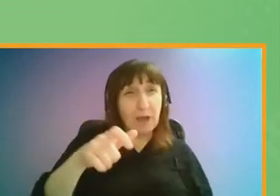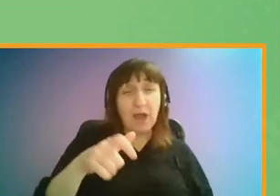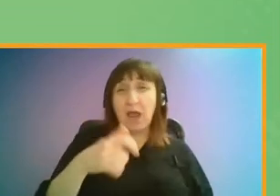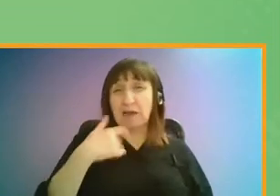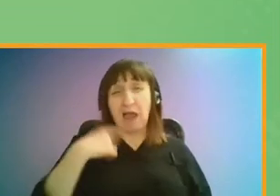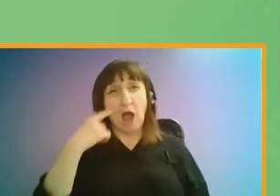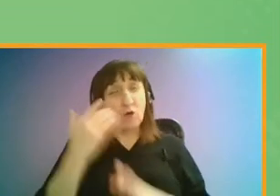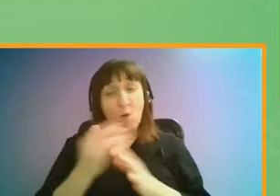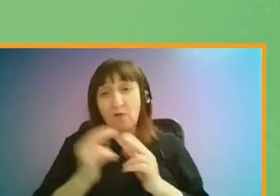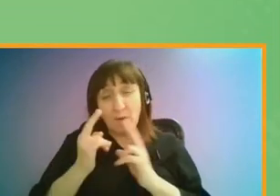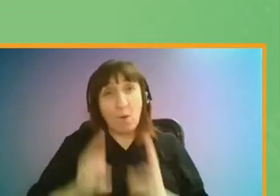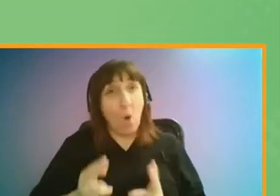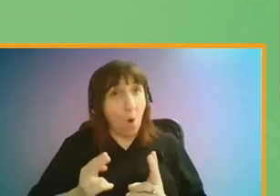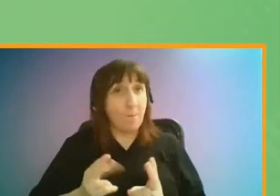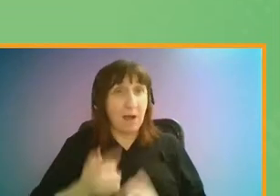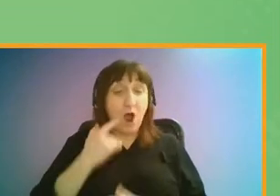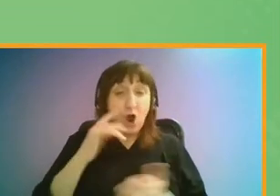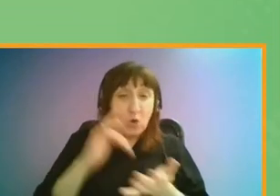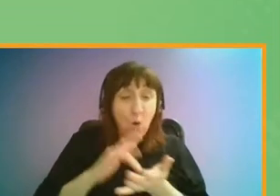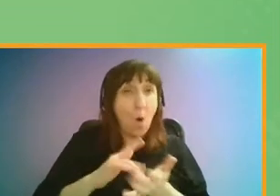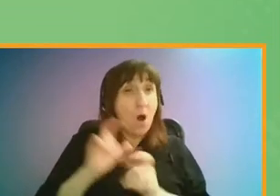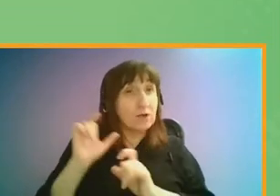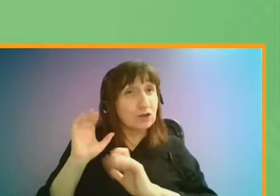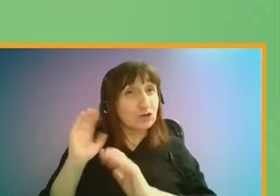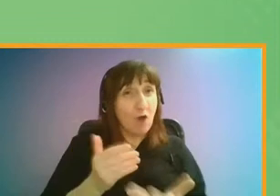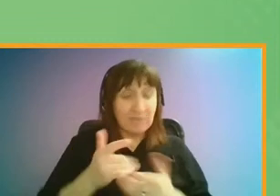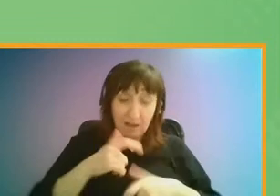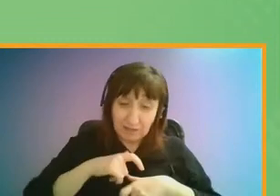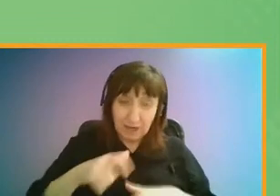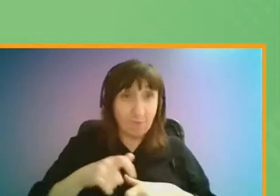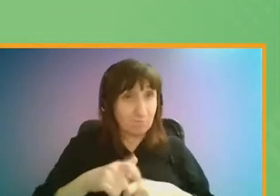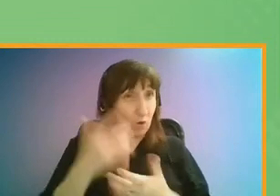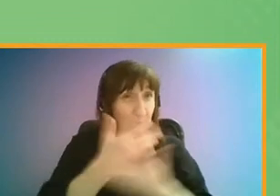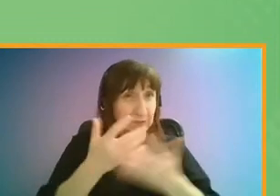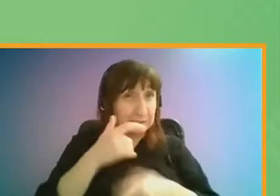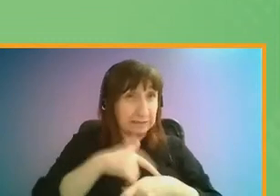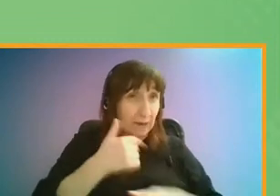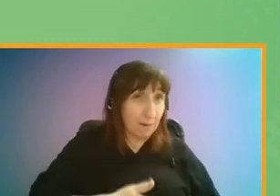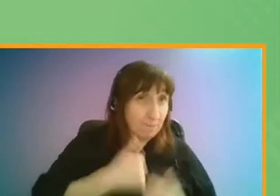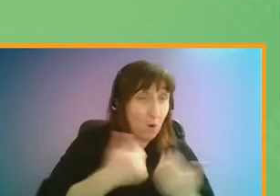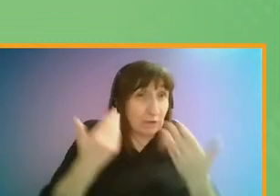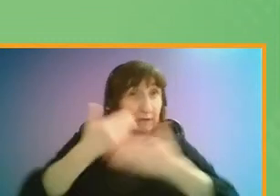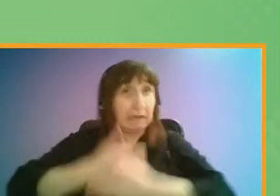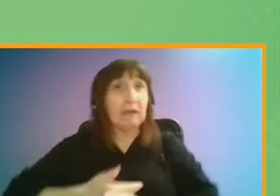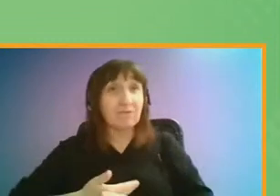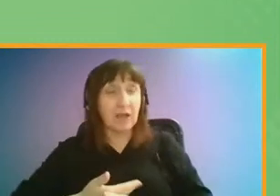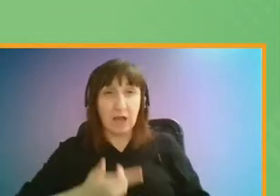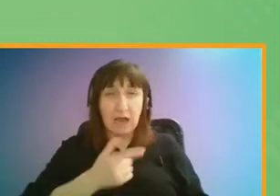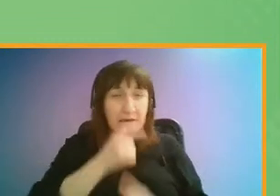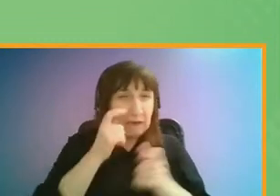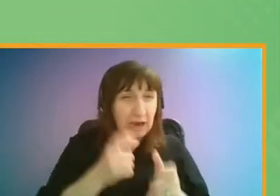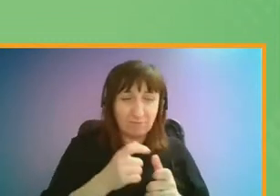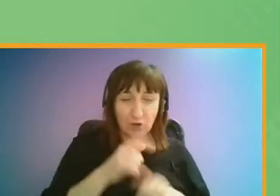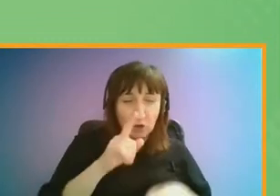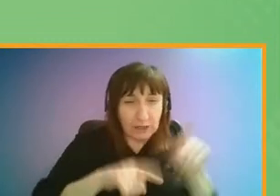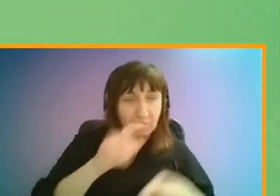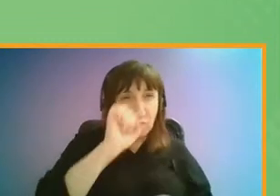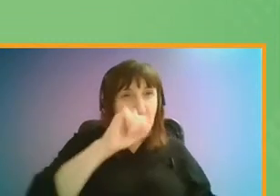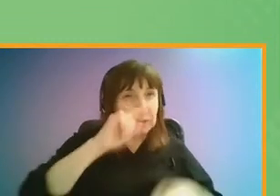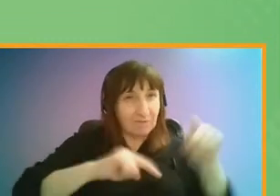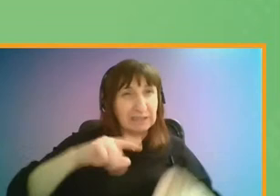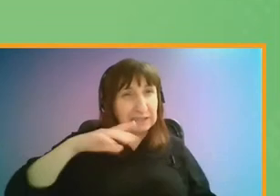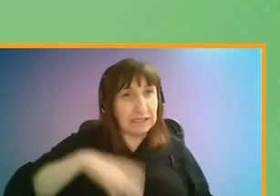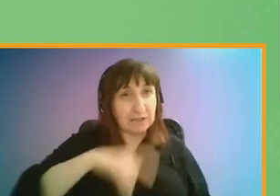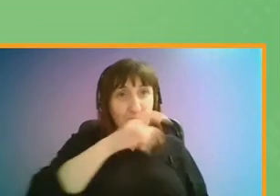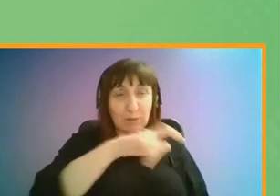cannot work from home, and call services will need to still support journeys at peak times. Careful consideration of the different needs of London plant-fought users will be